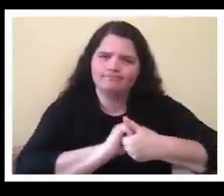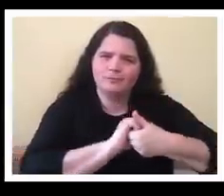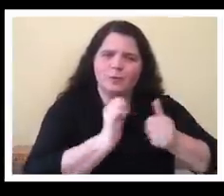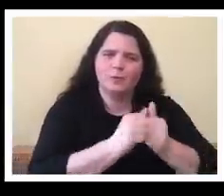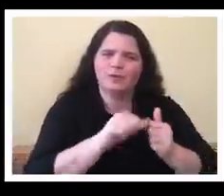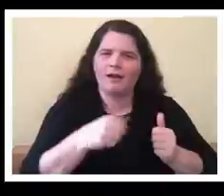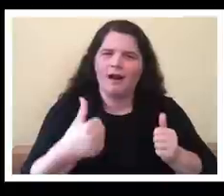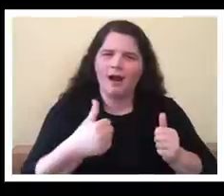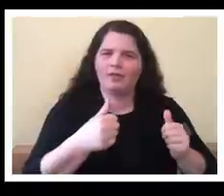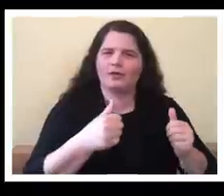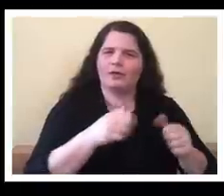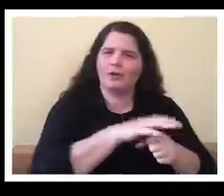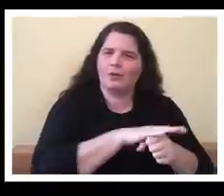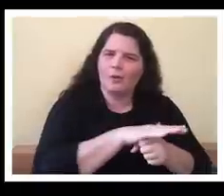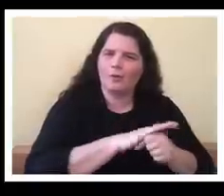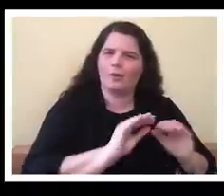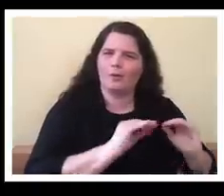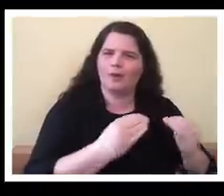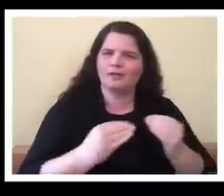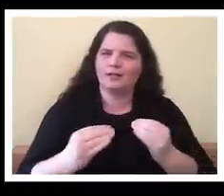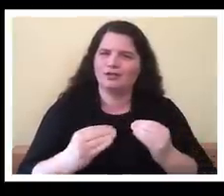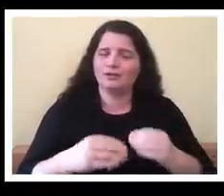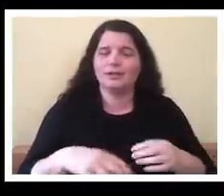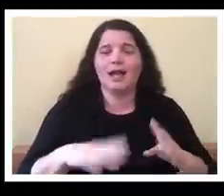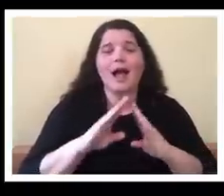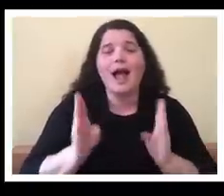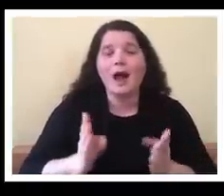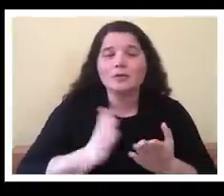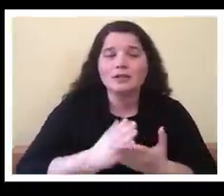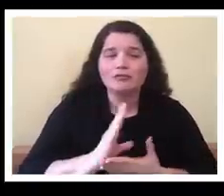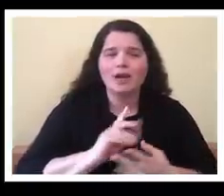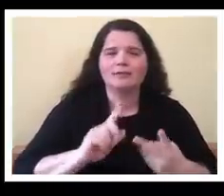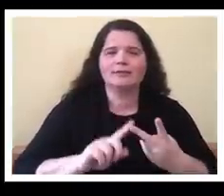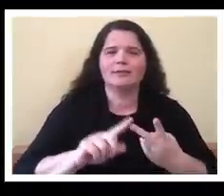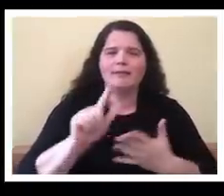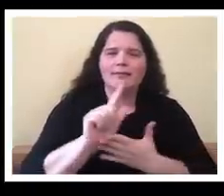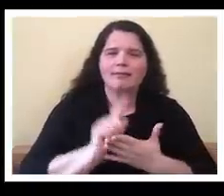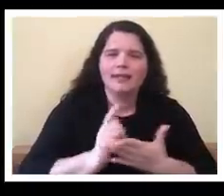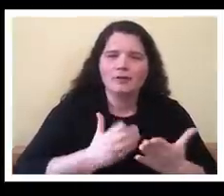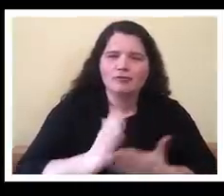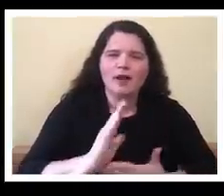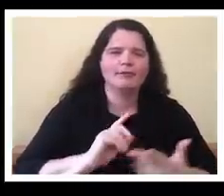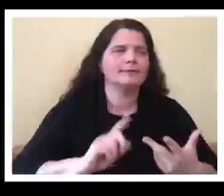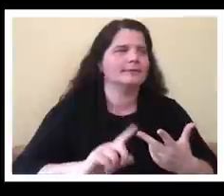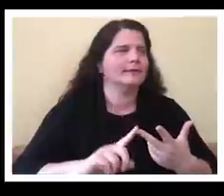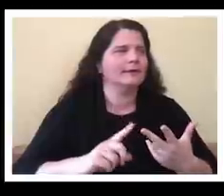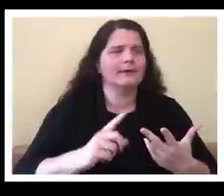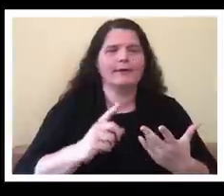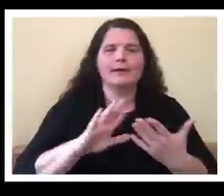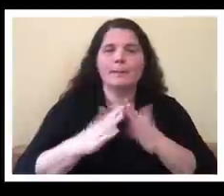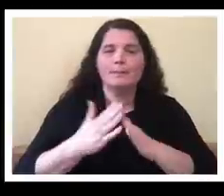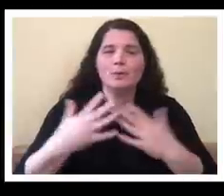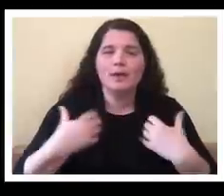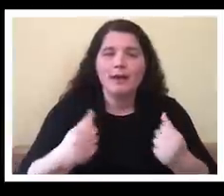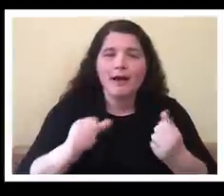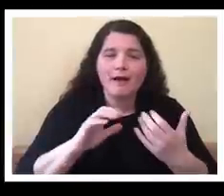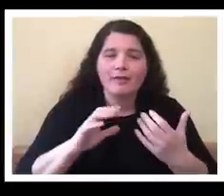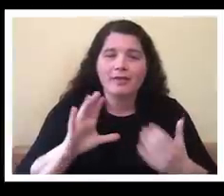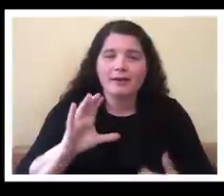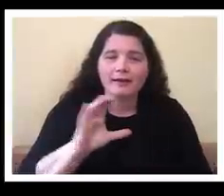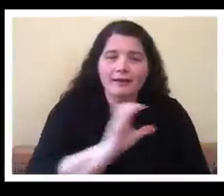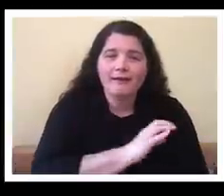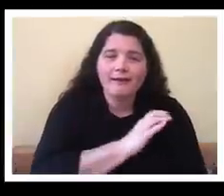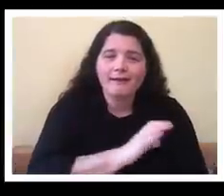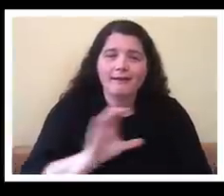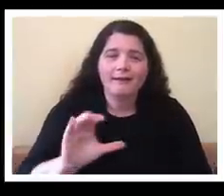housing rights organizations legal rights organizations community health clinics and uh we